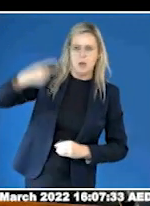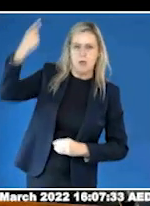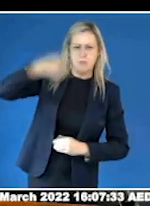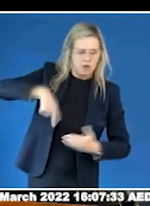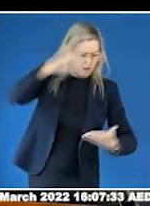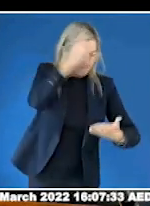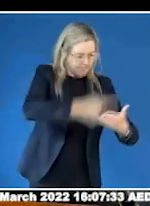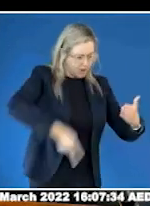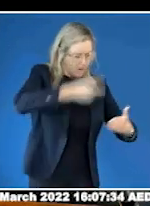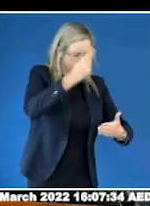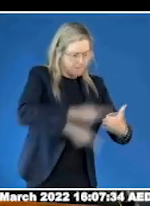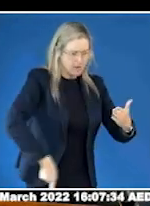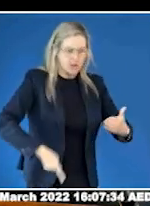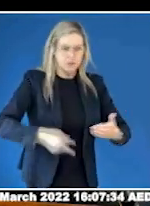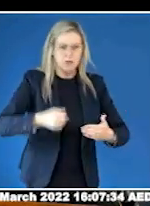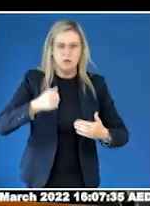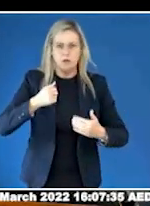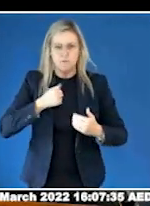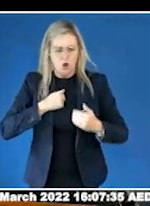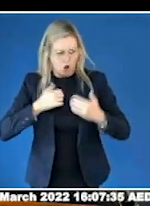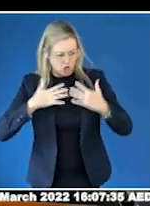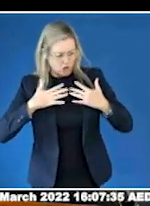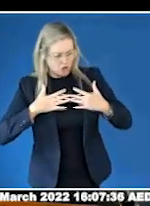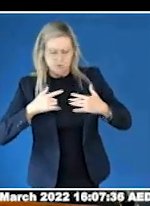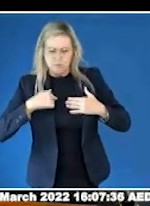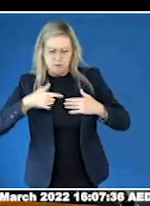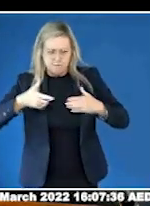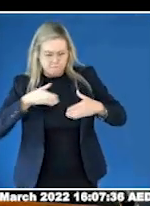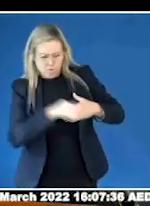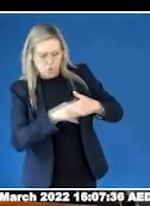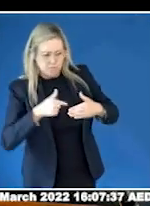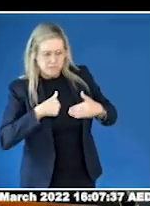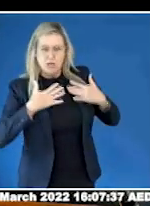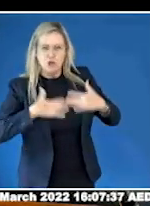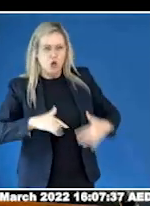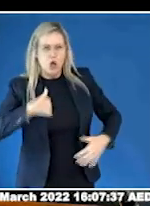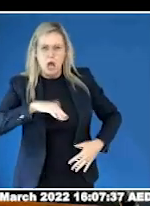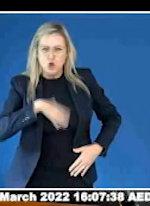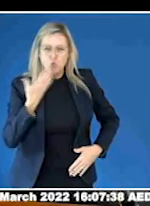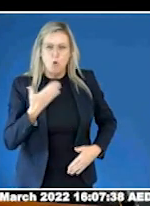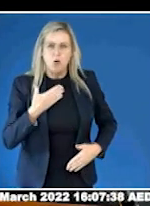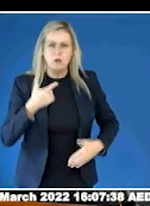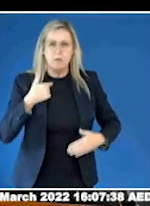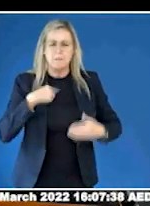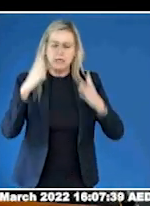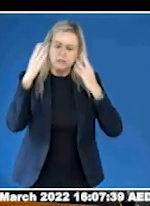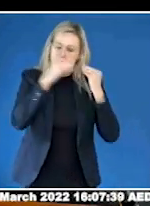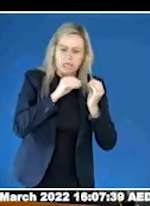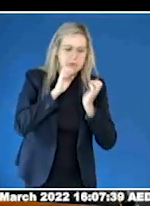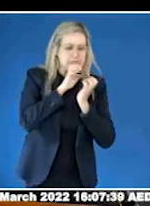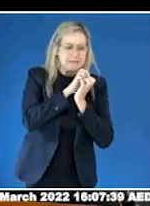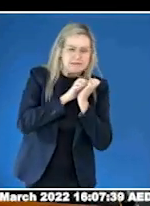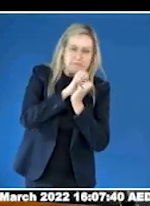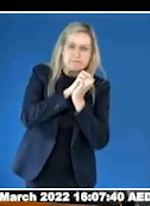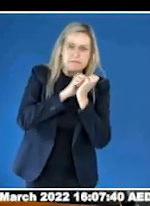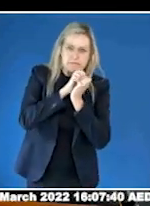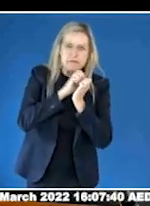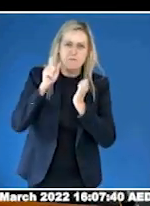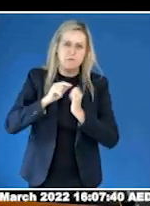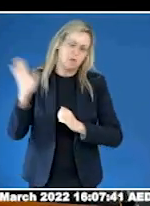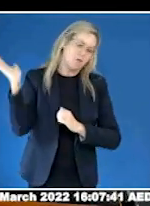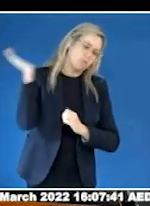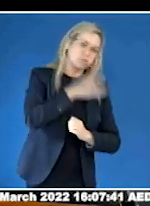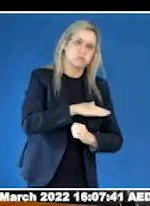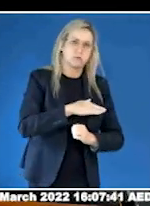my sensory sensitivities. Being smacked in my sleep for grinding my tea. Being made to feel like whatever I did was not good,